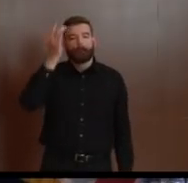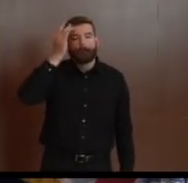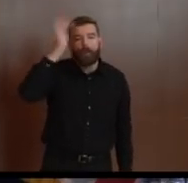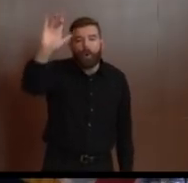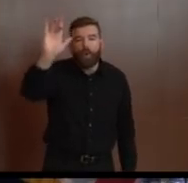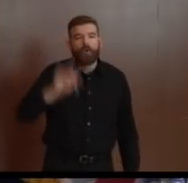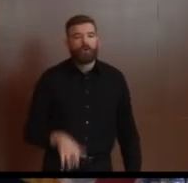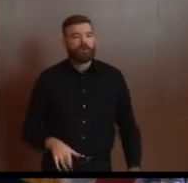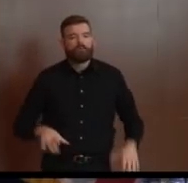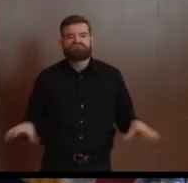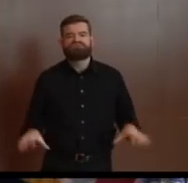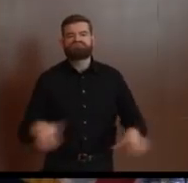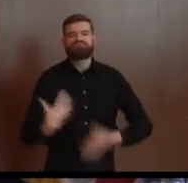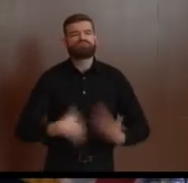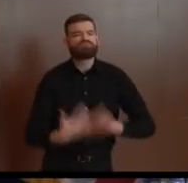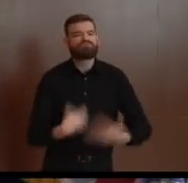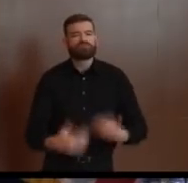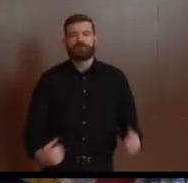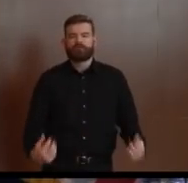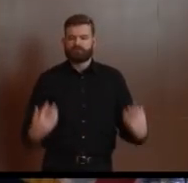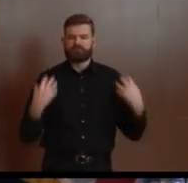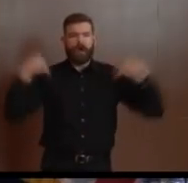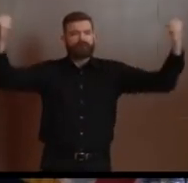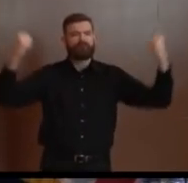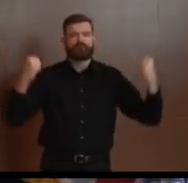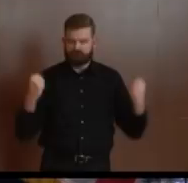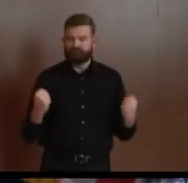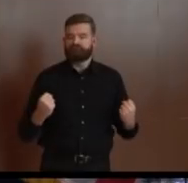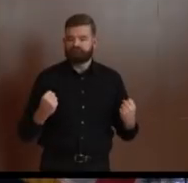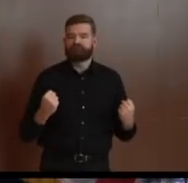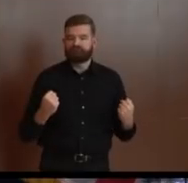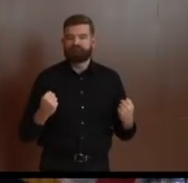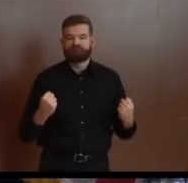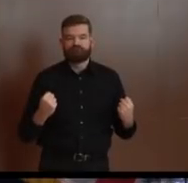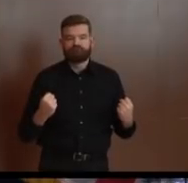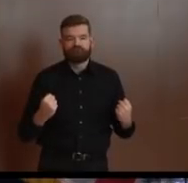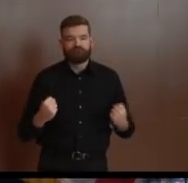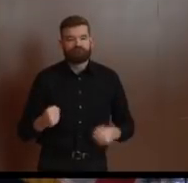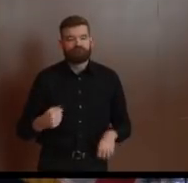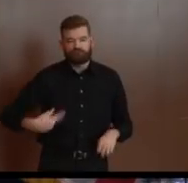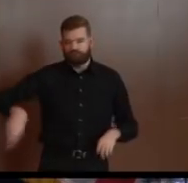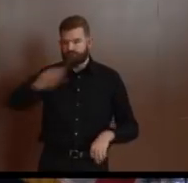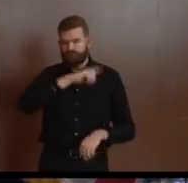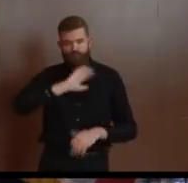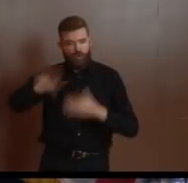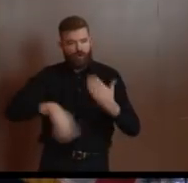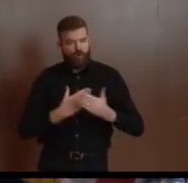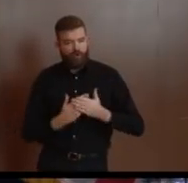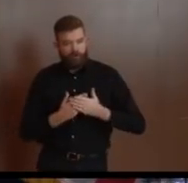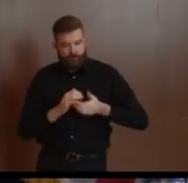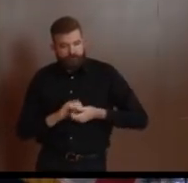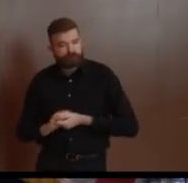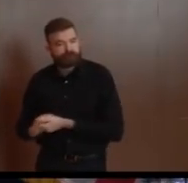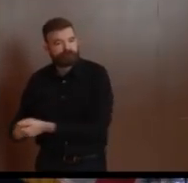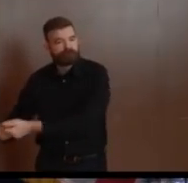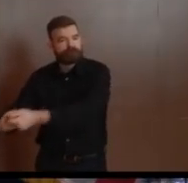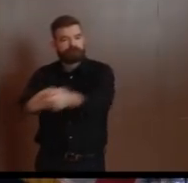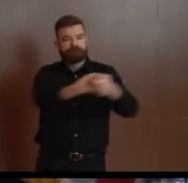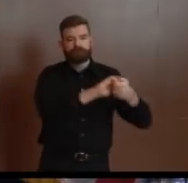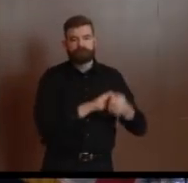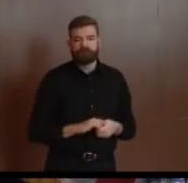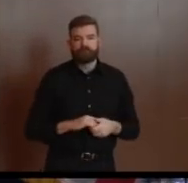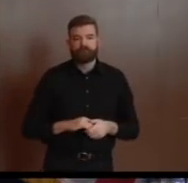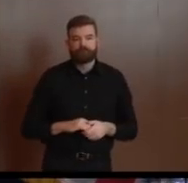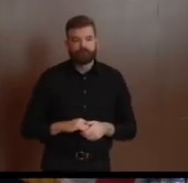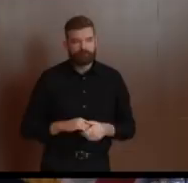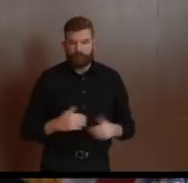That's what we need right now. We're all in this together. And if each and every one of us does our part, from the little things like washing with